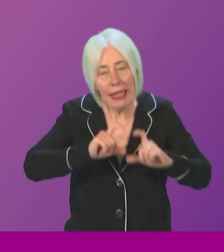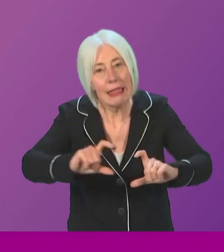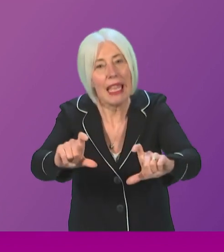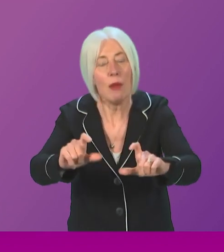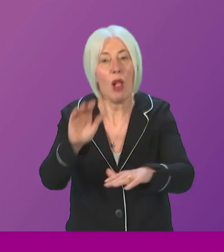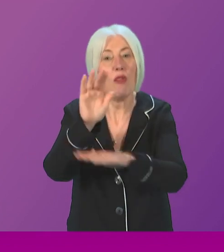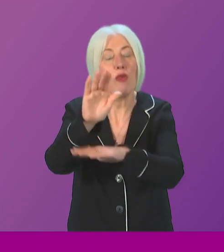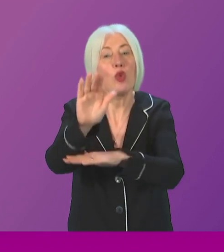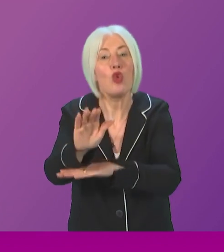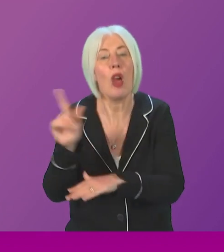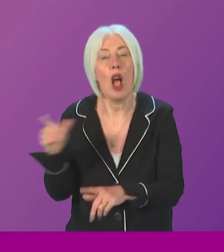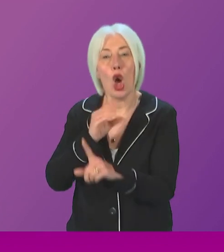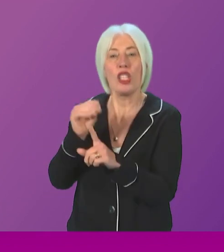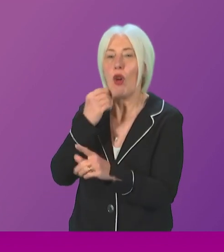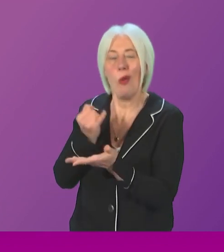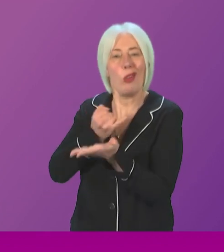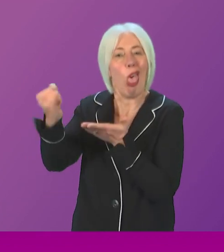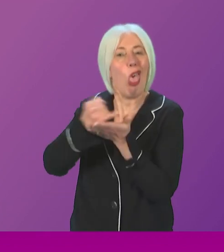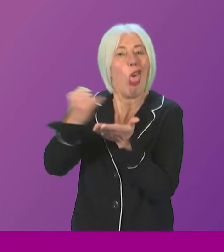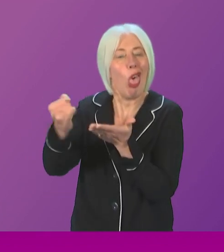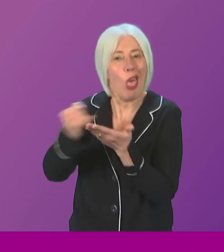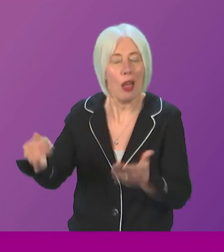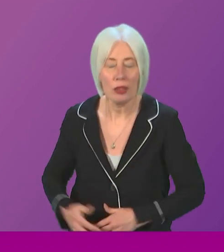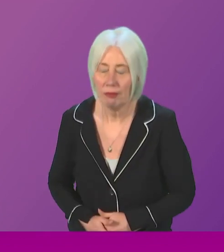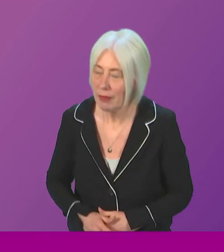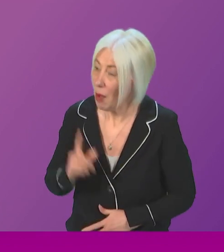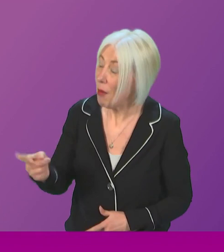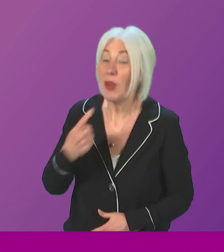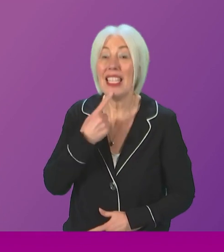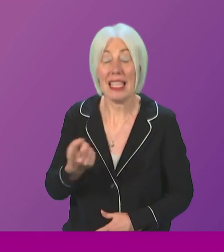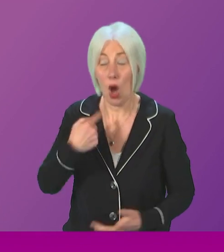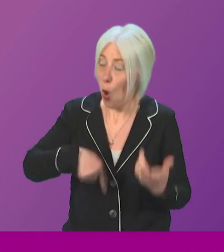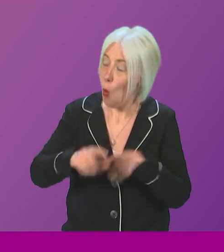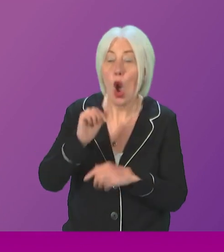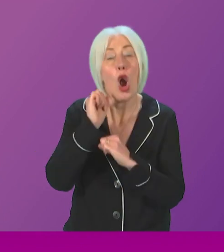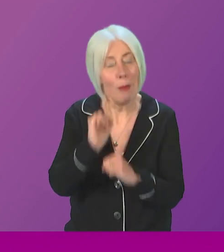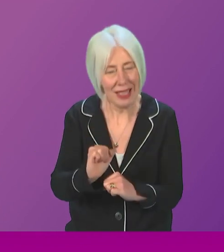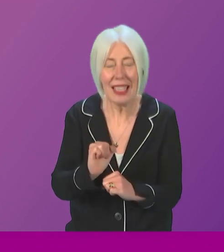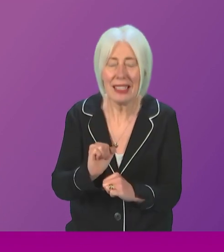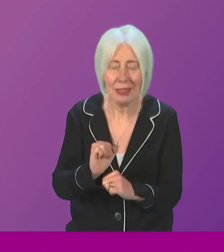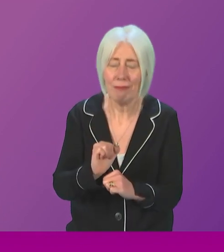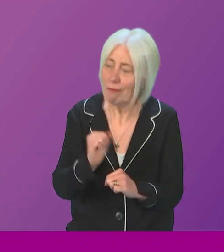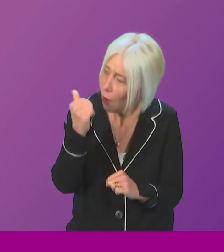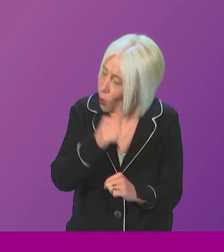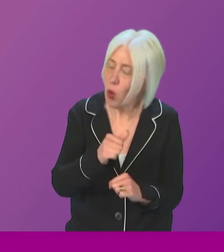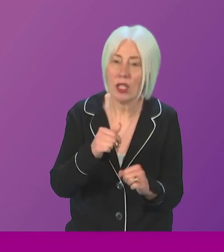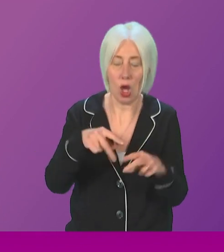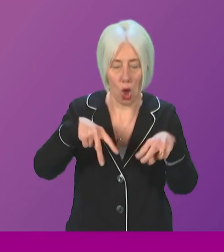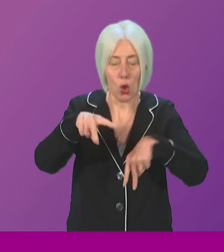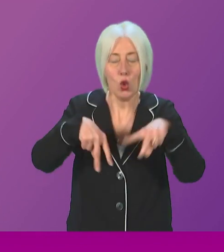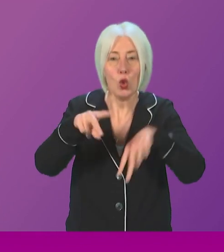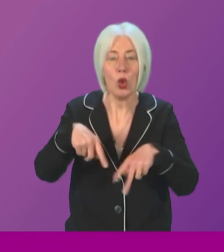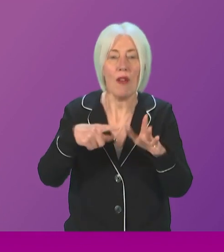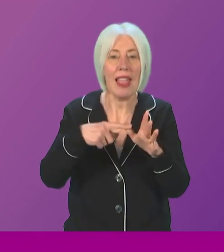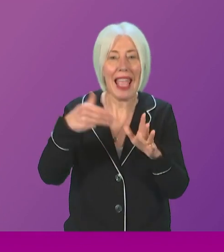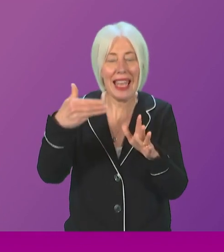Conservatives will always, always oppose it. But let me say very clearly that we are absolutely committed, of course, to the duelling of the A9, but also the